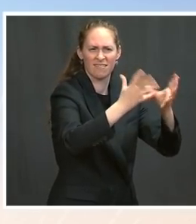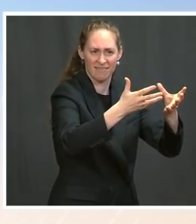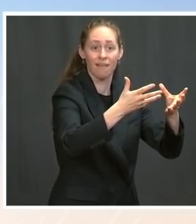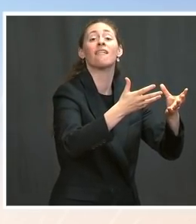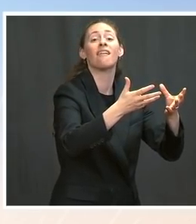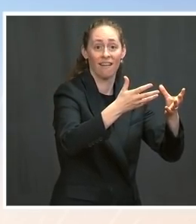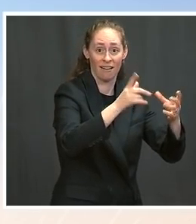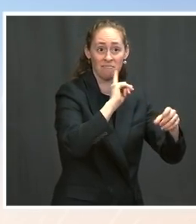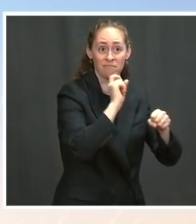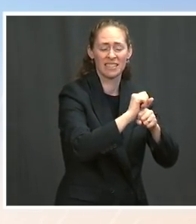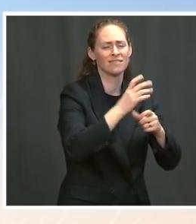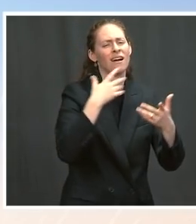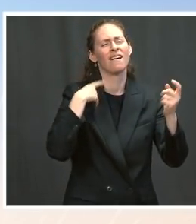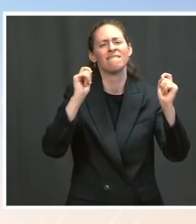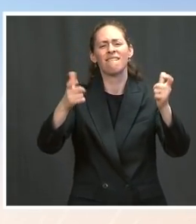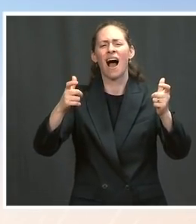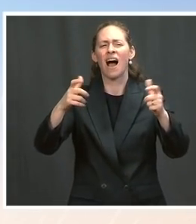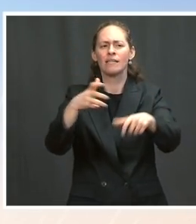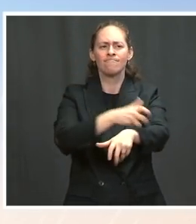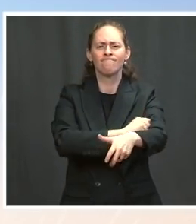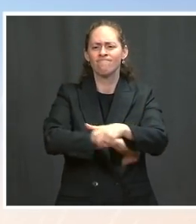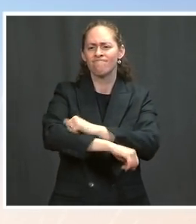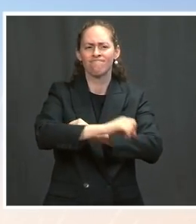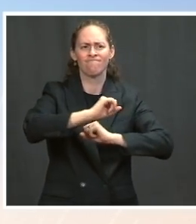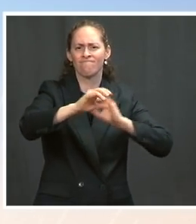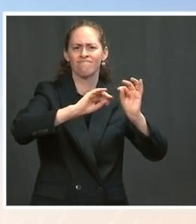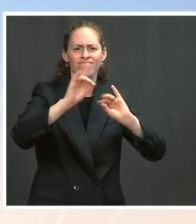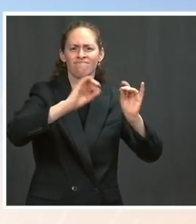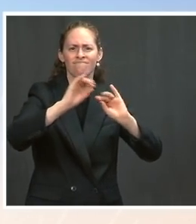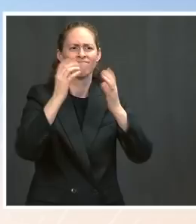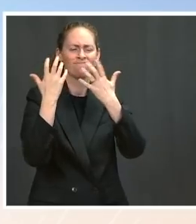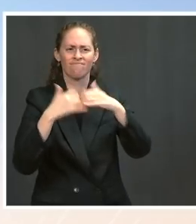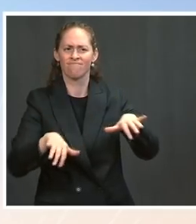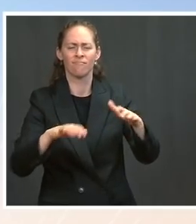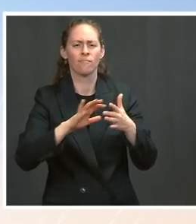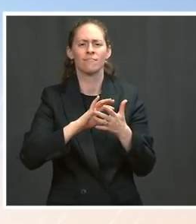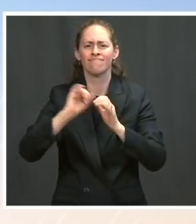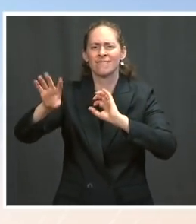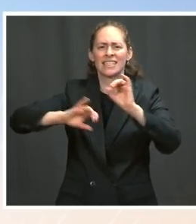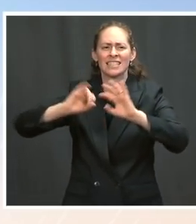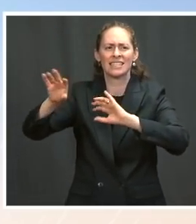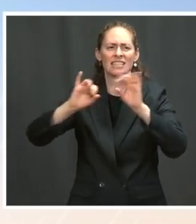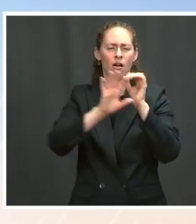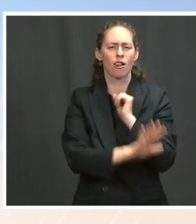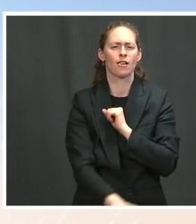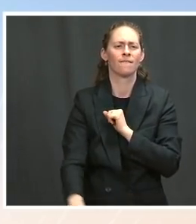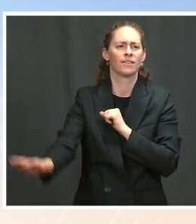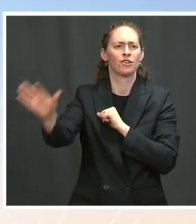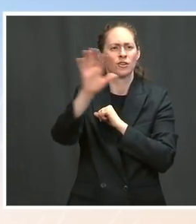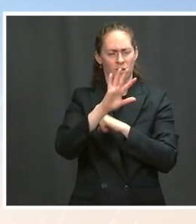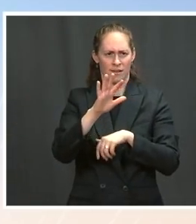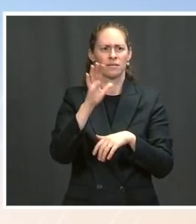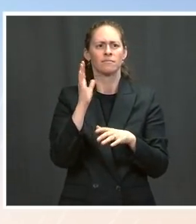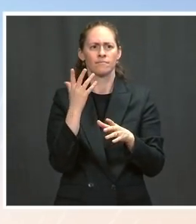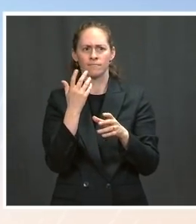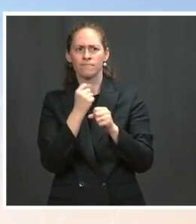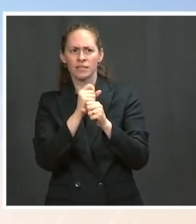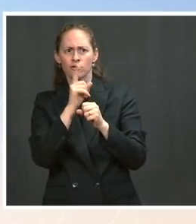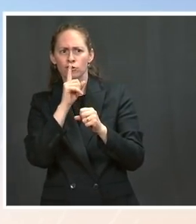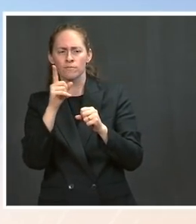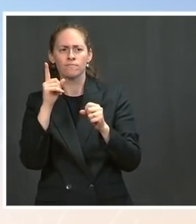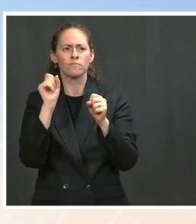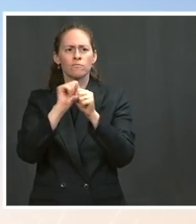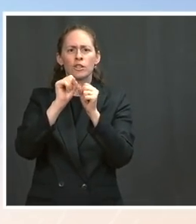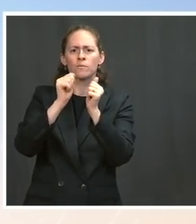that we're distributing that vaccine out into the country and in a way where we're meeting people where they are, working with primary care physicians, working